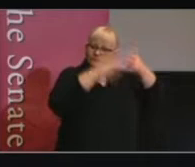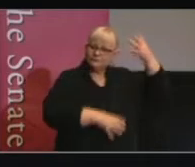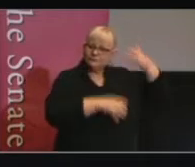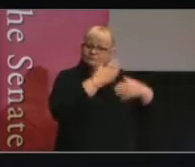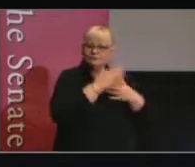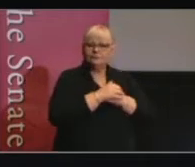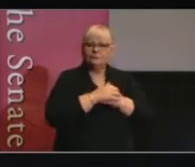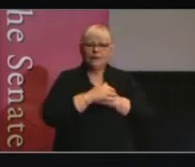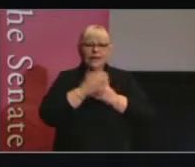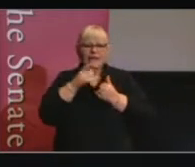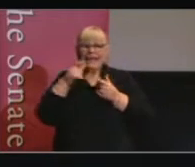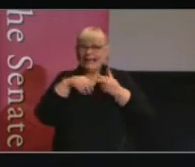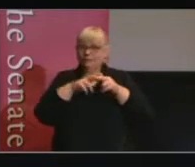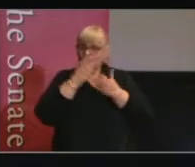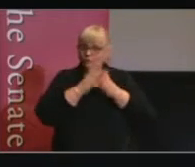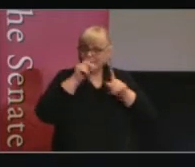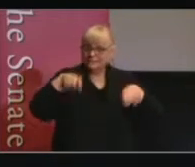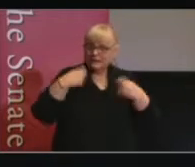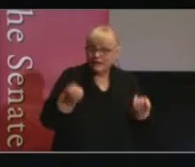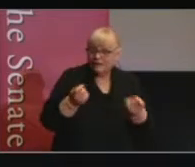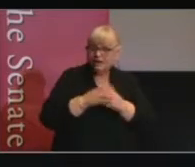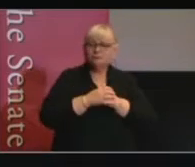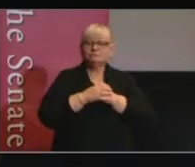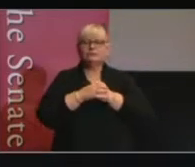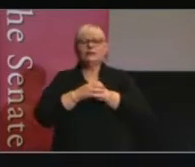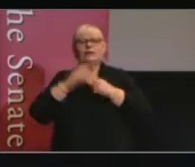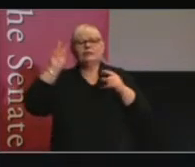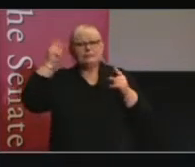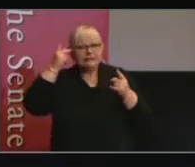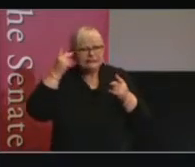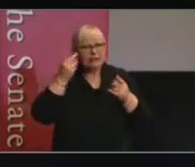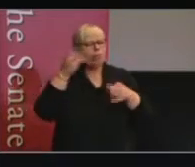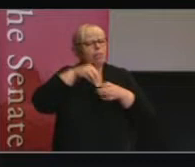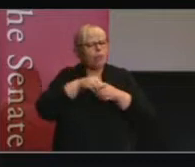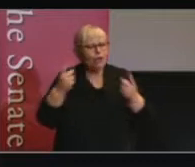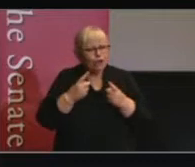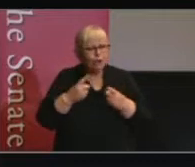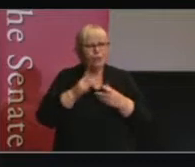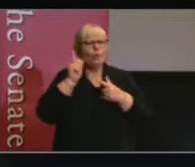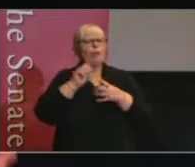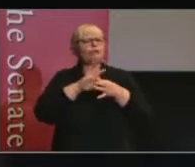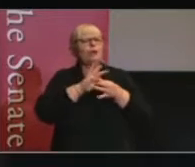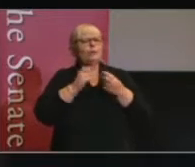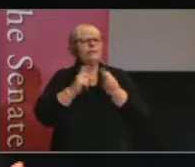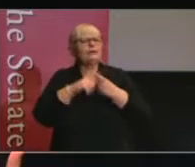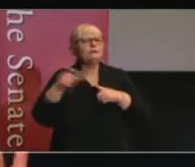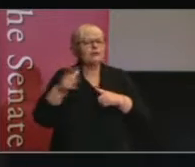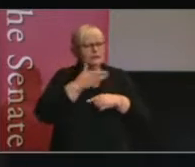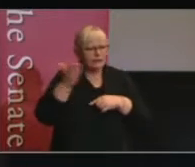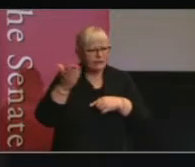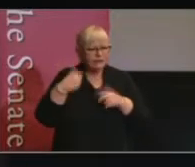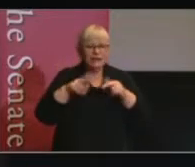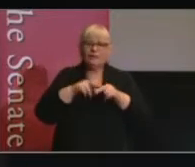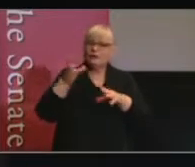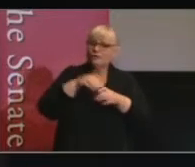deliberative capacity, their political characteristics, their relationship with the executive, whether they're involved in